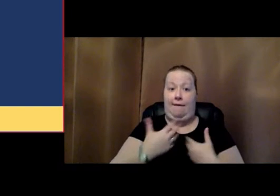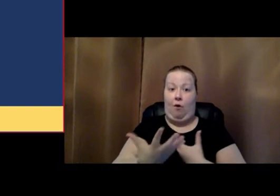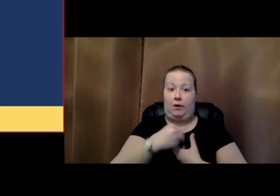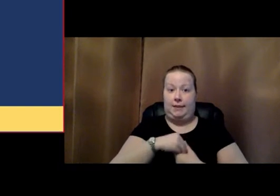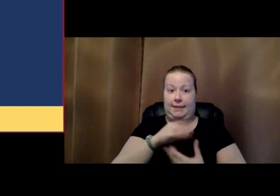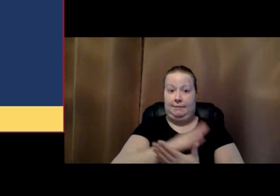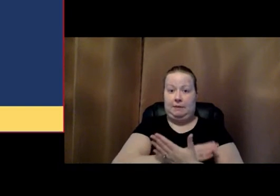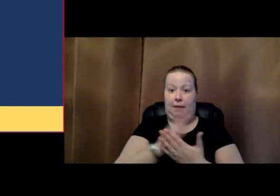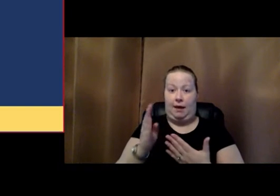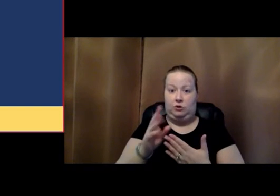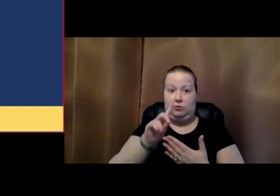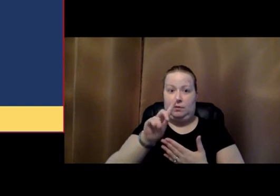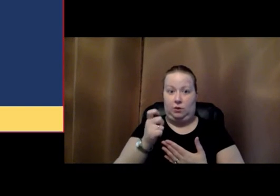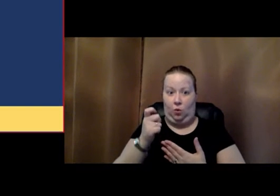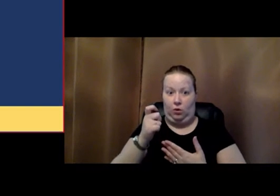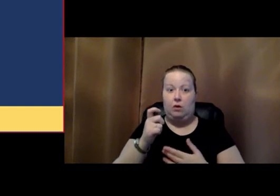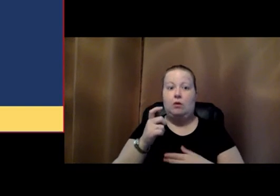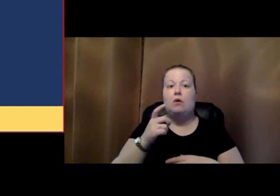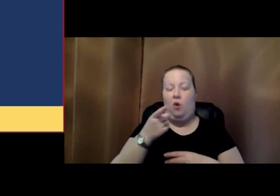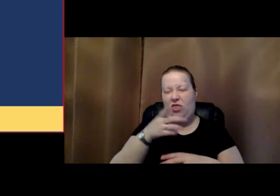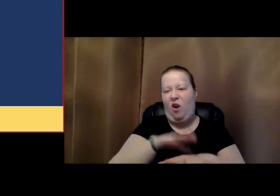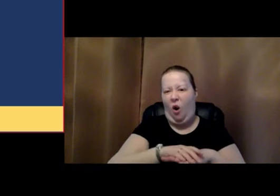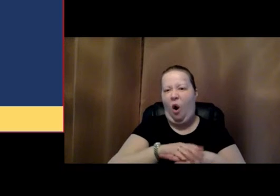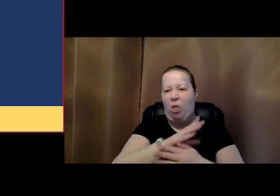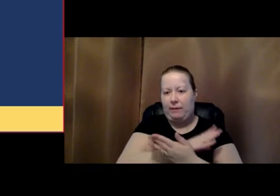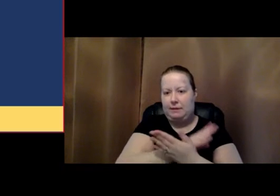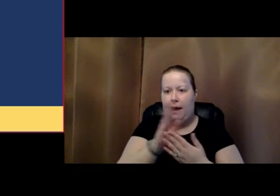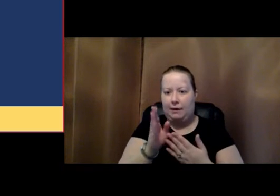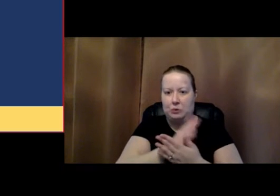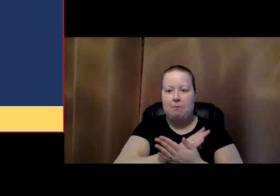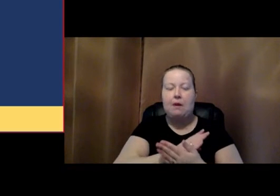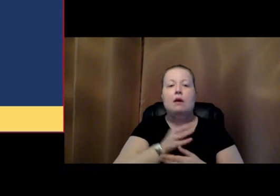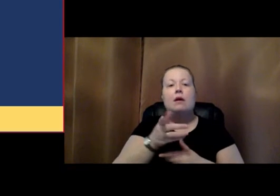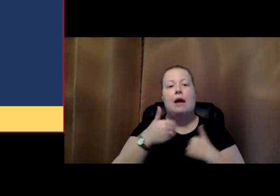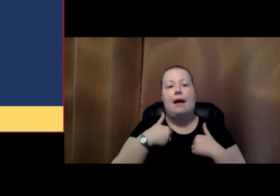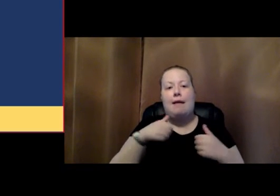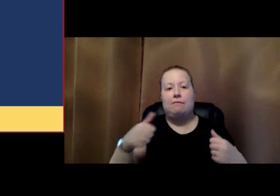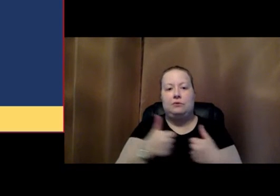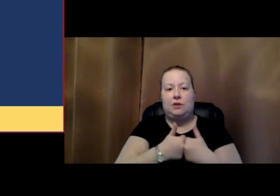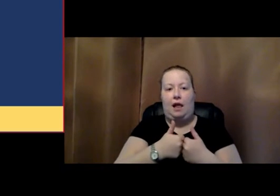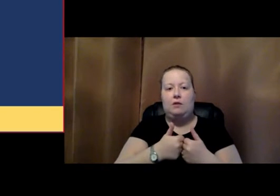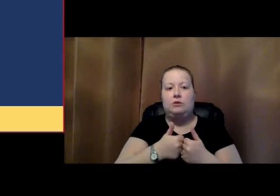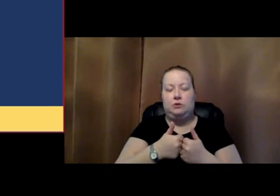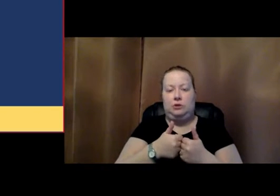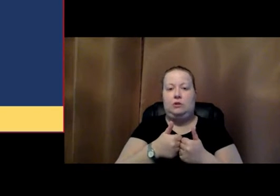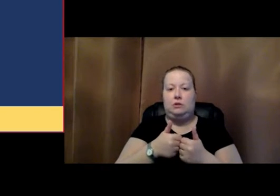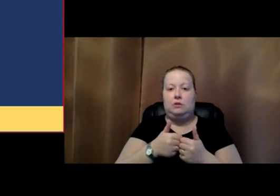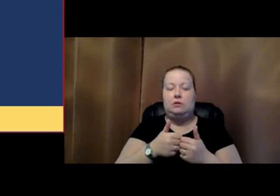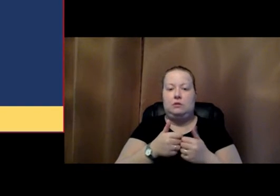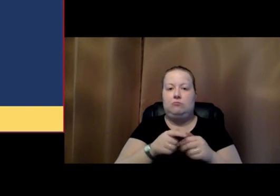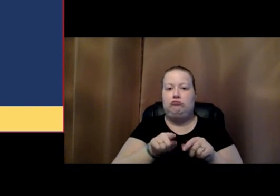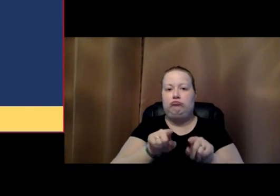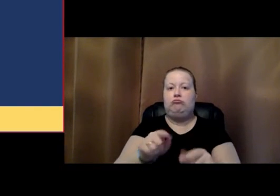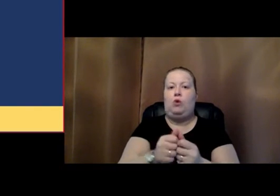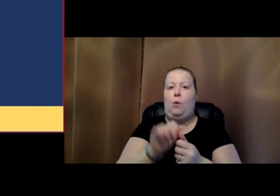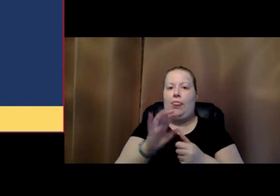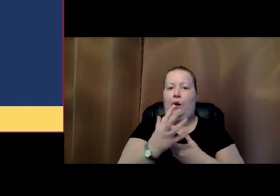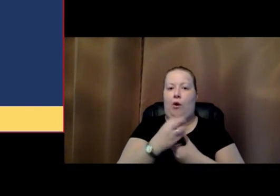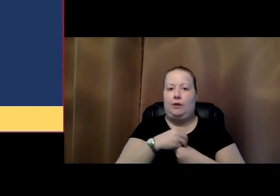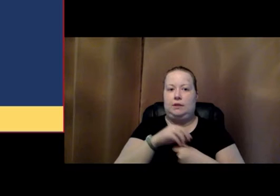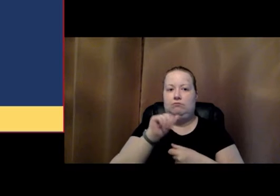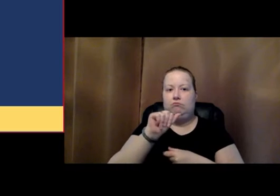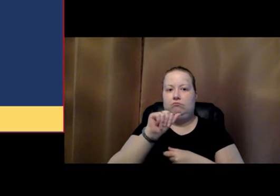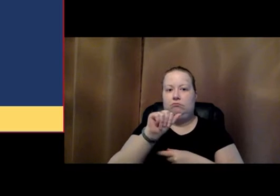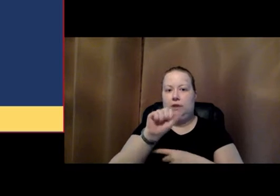disorder or on the spectrum and have challenges that go along with their autism spectrum disorder.